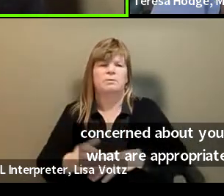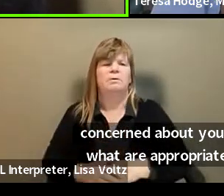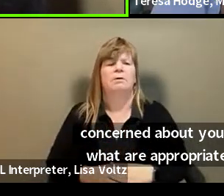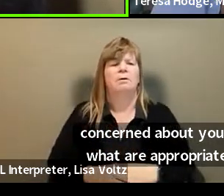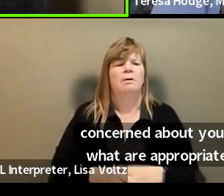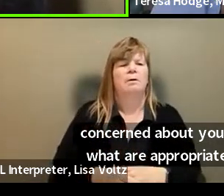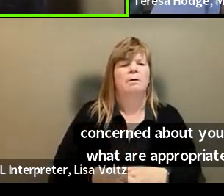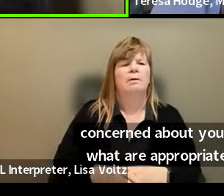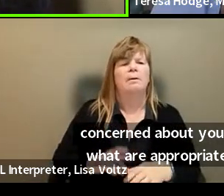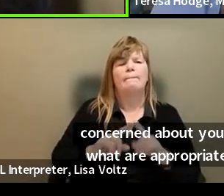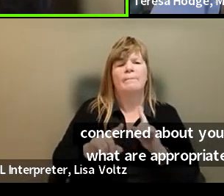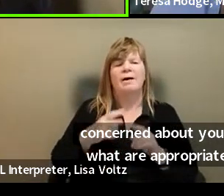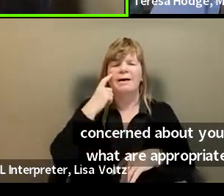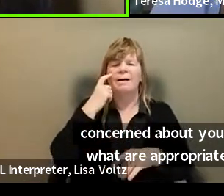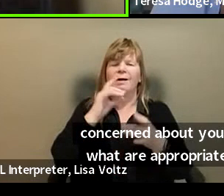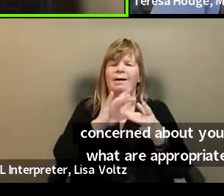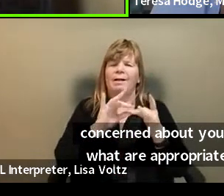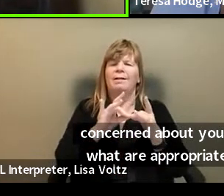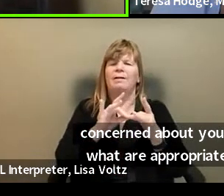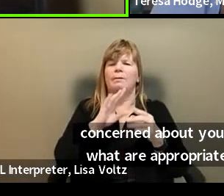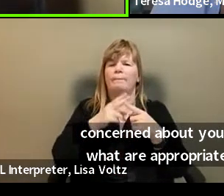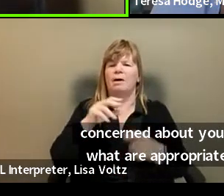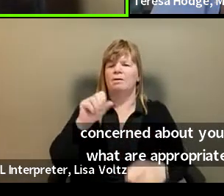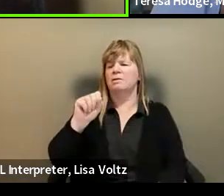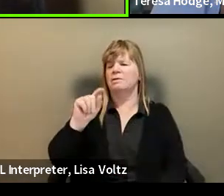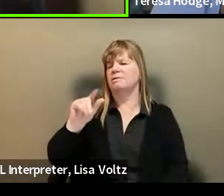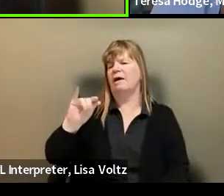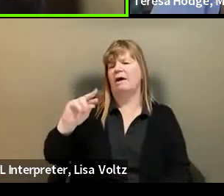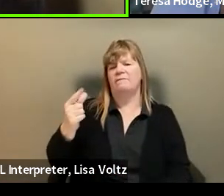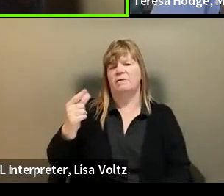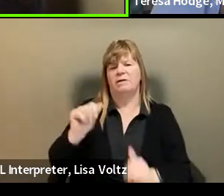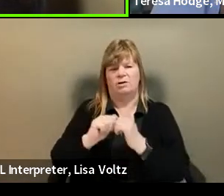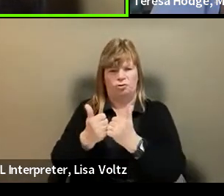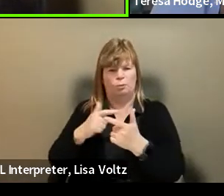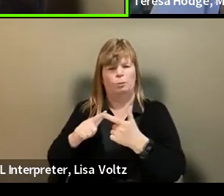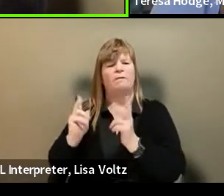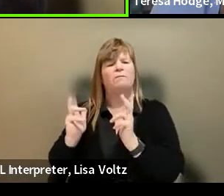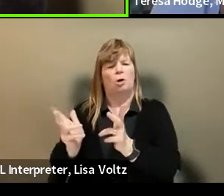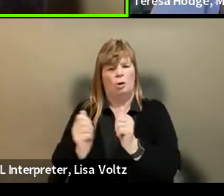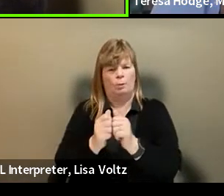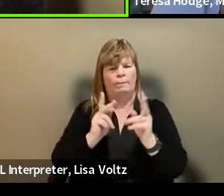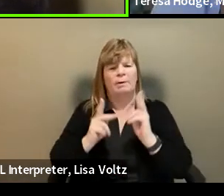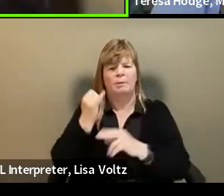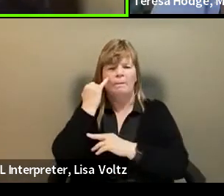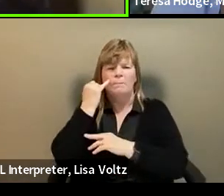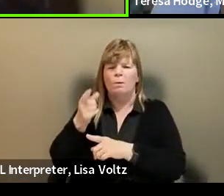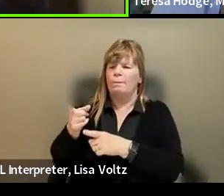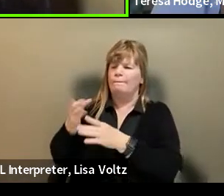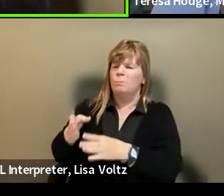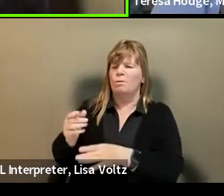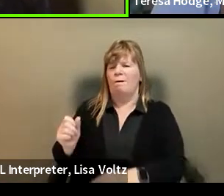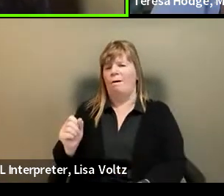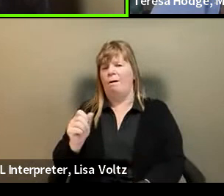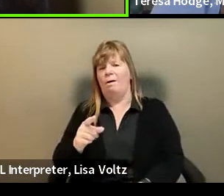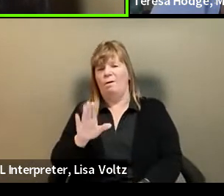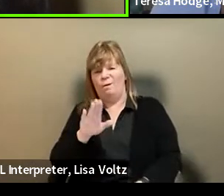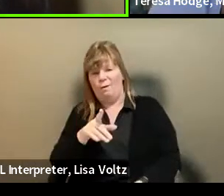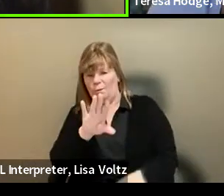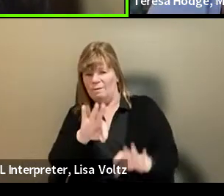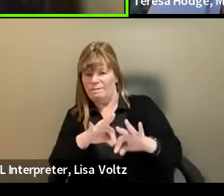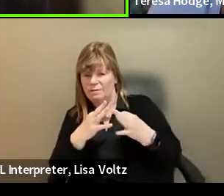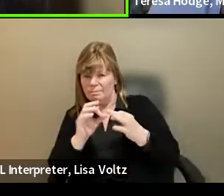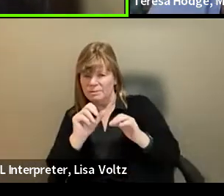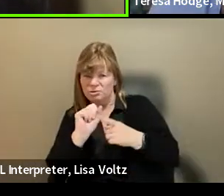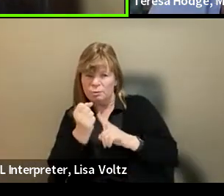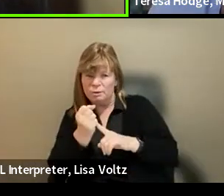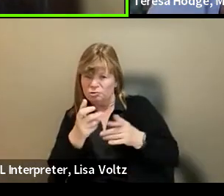Um, what I alluded to earlier with staffing agencies is that we have talked to folks about if someone asks, um, you know, is your family situation under